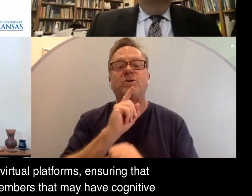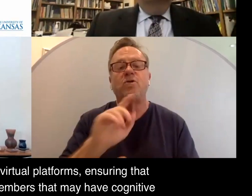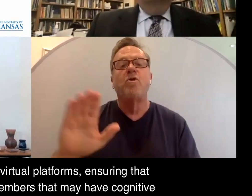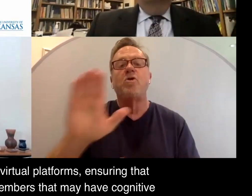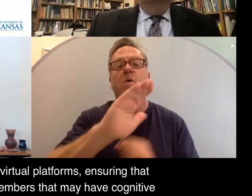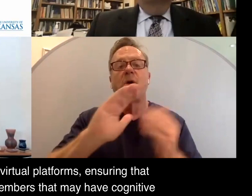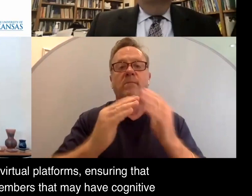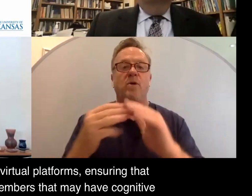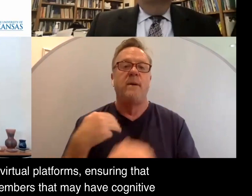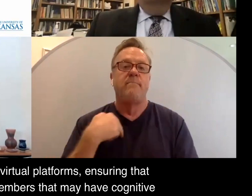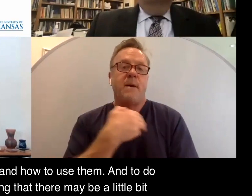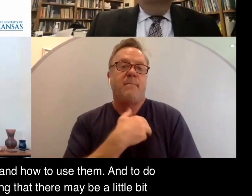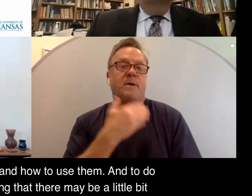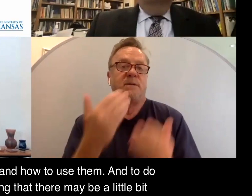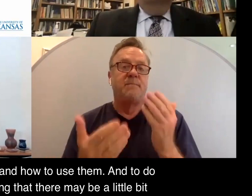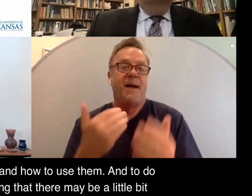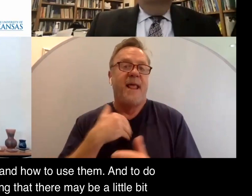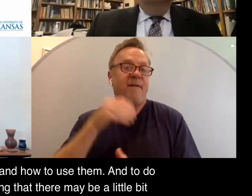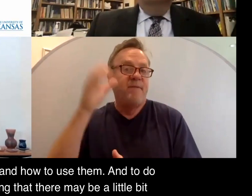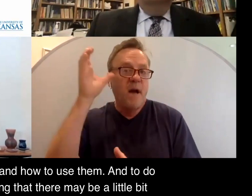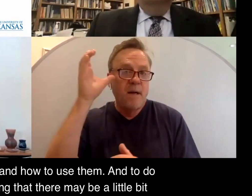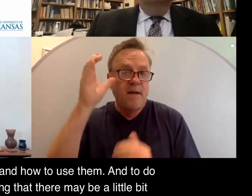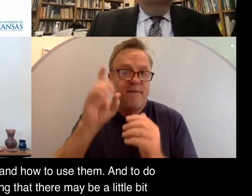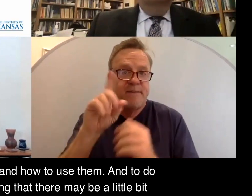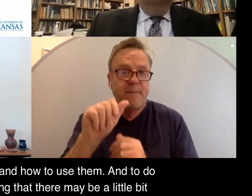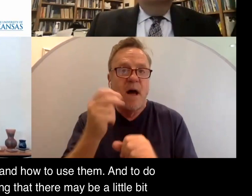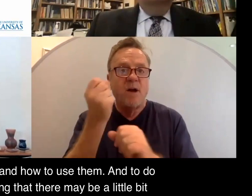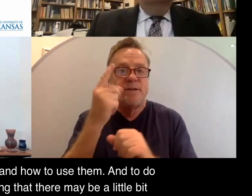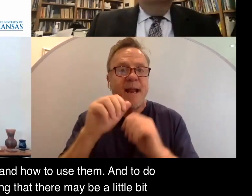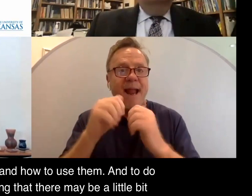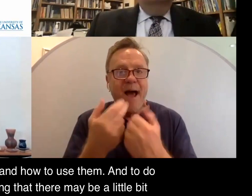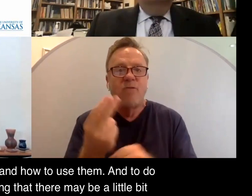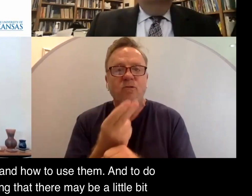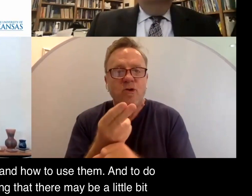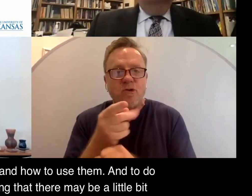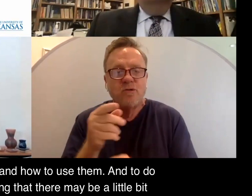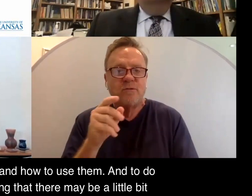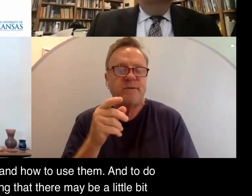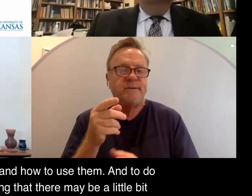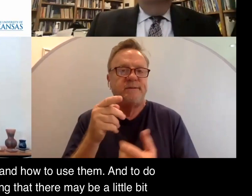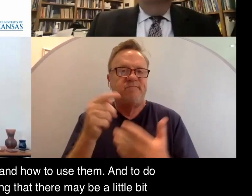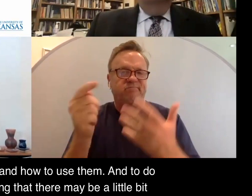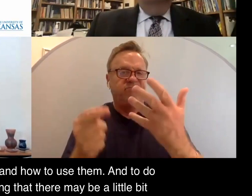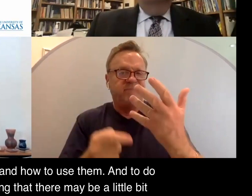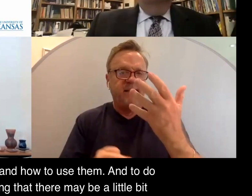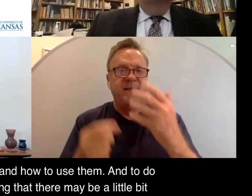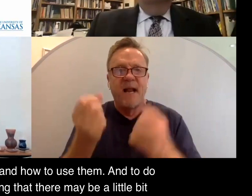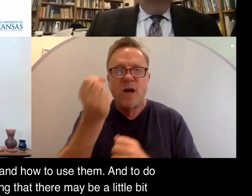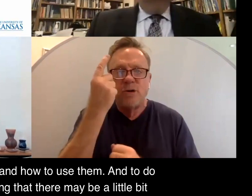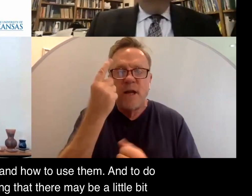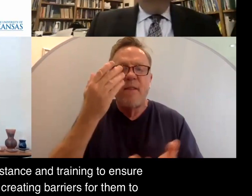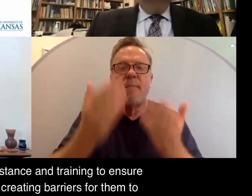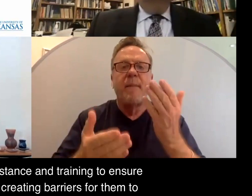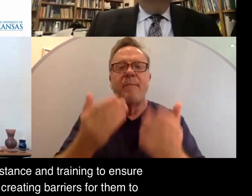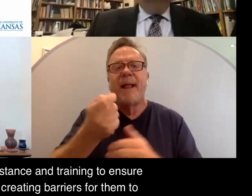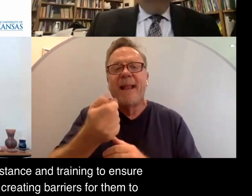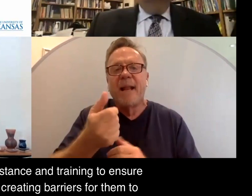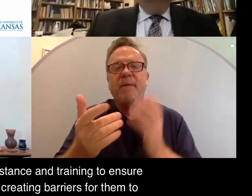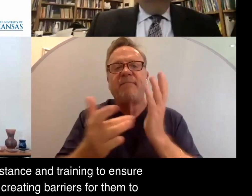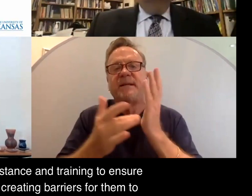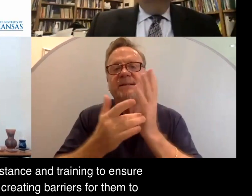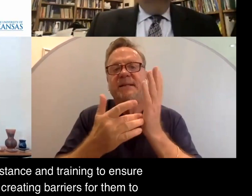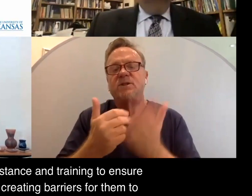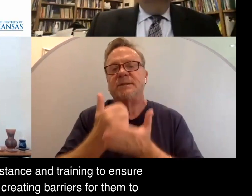that may have cognitive disabilities understand how to use them. And to do that, understanding that there may be a little bit of technical